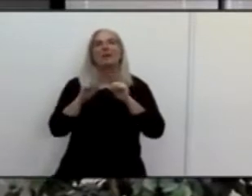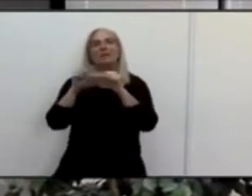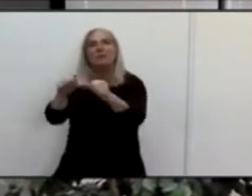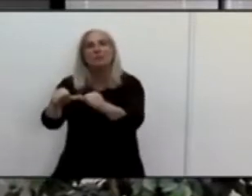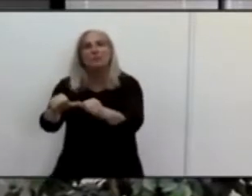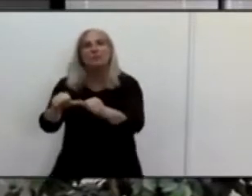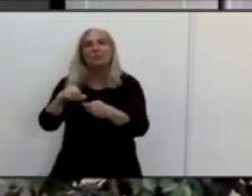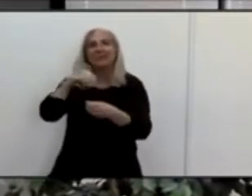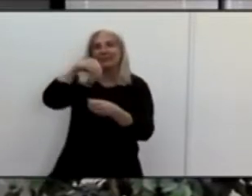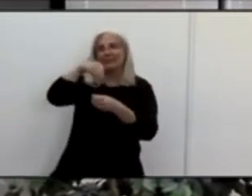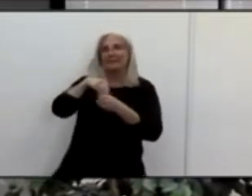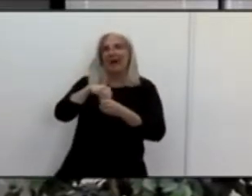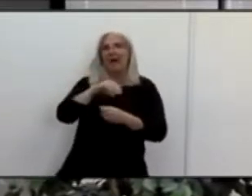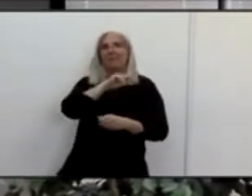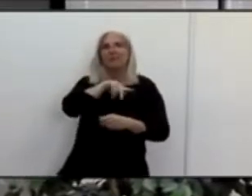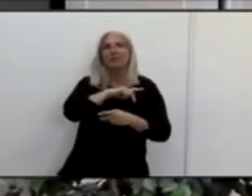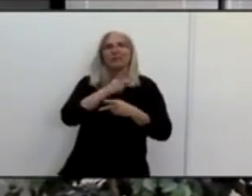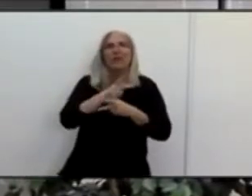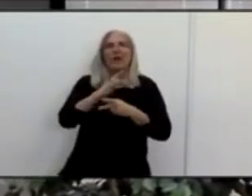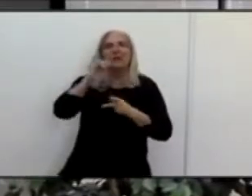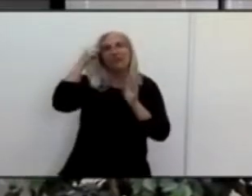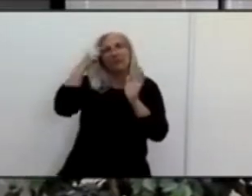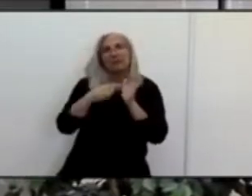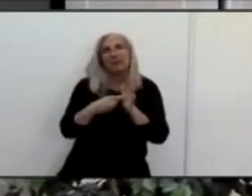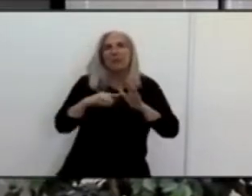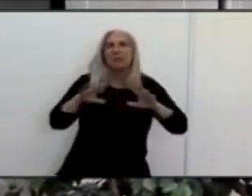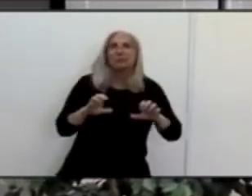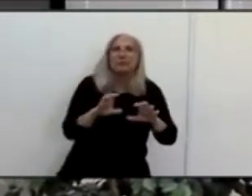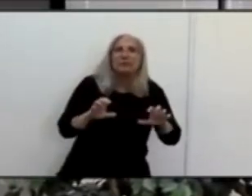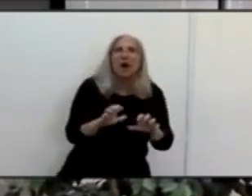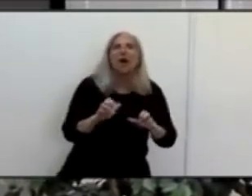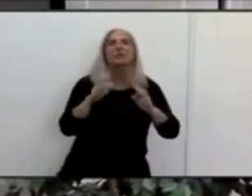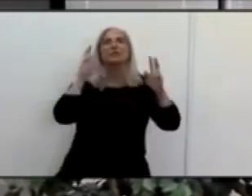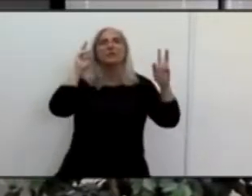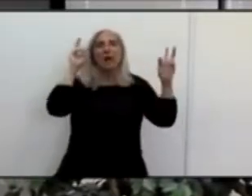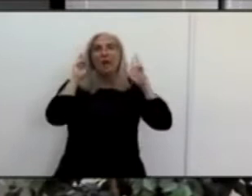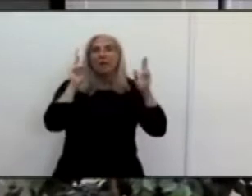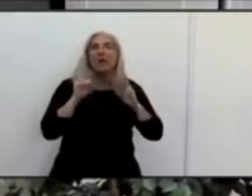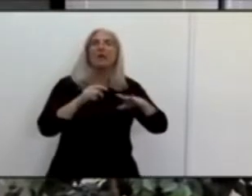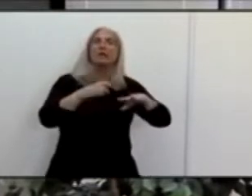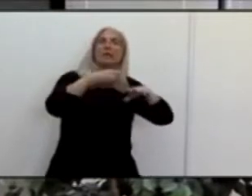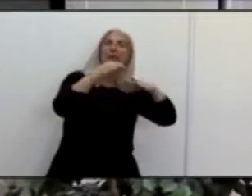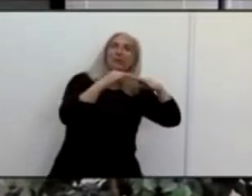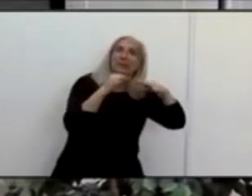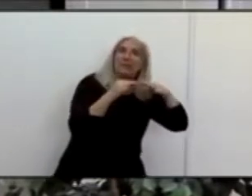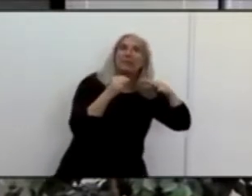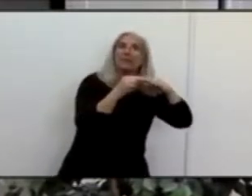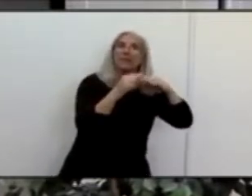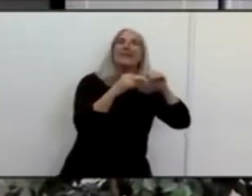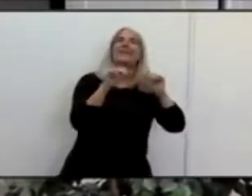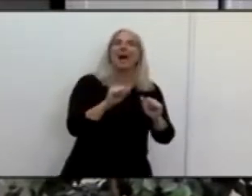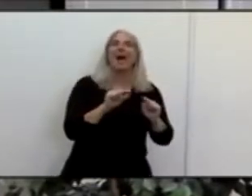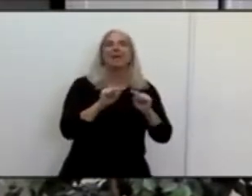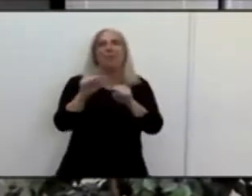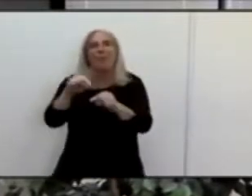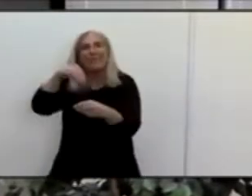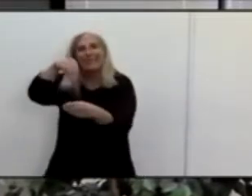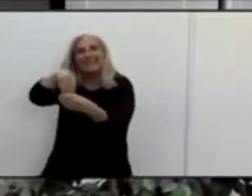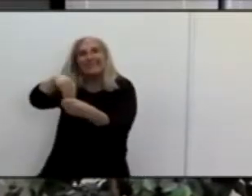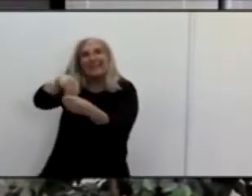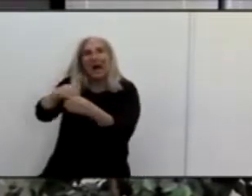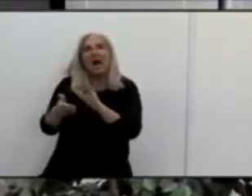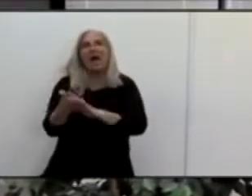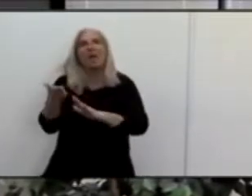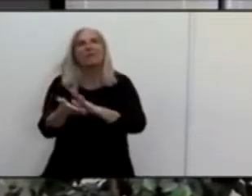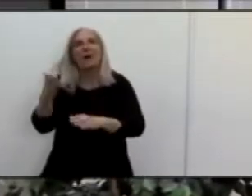hair services, nail salons are now allowed to resume indoor operations. While we were in the purple tier you all may remember that those services